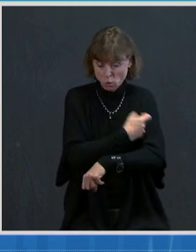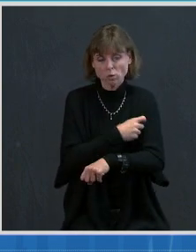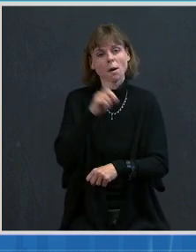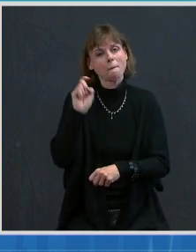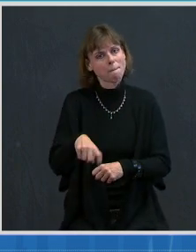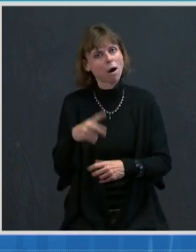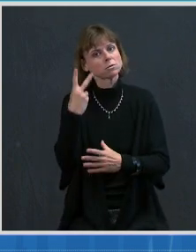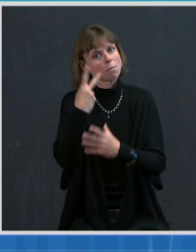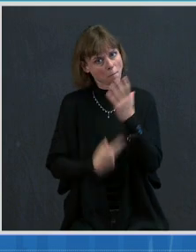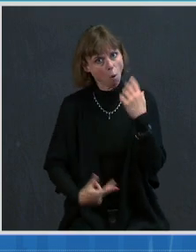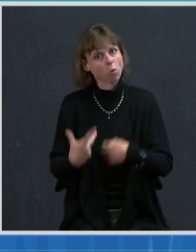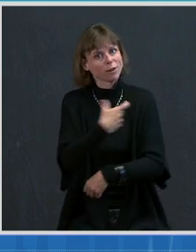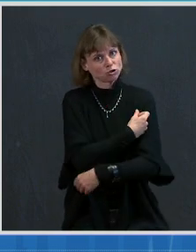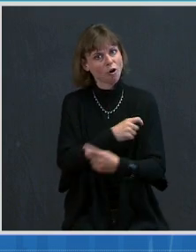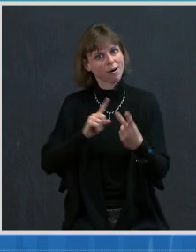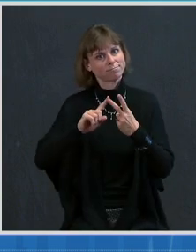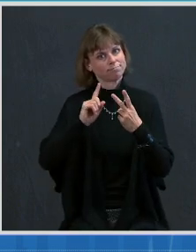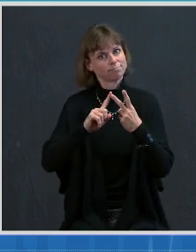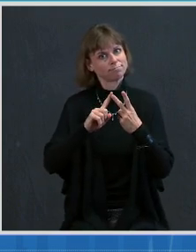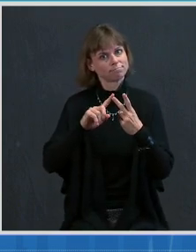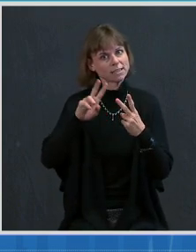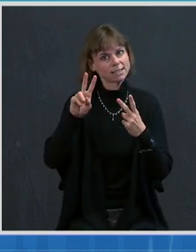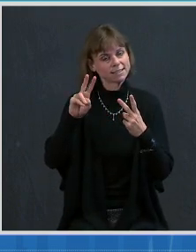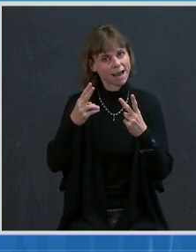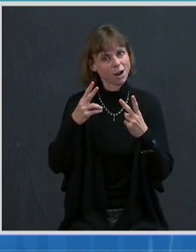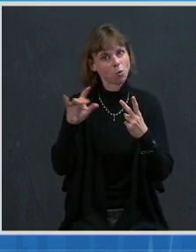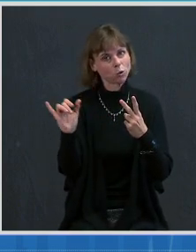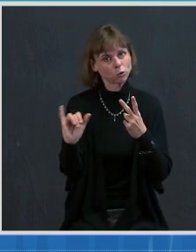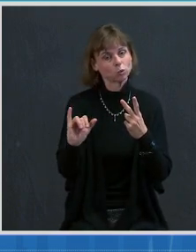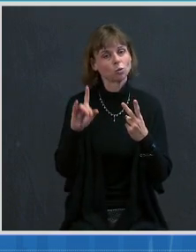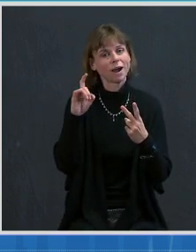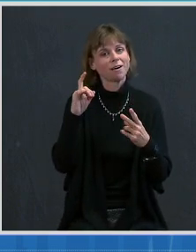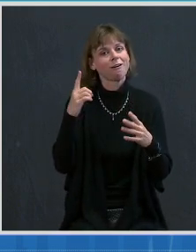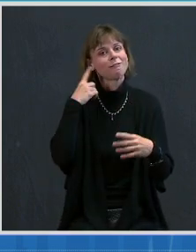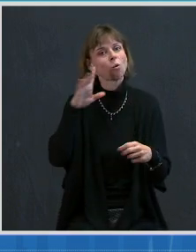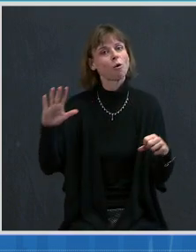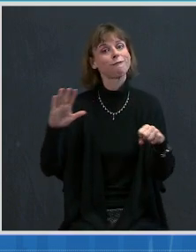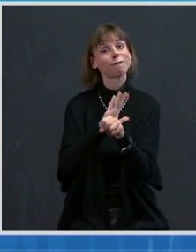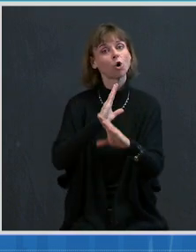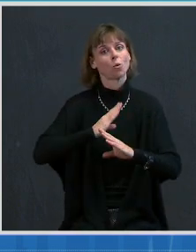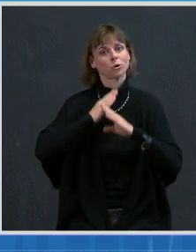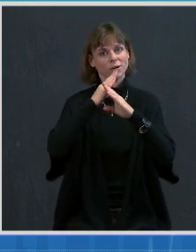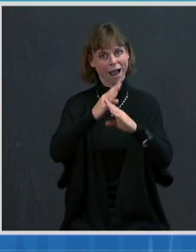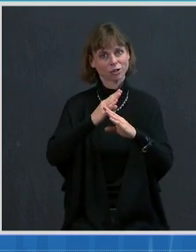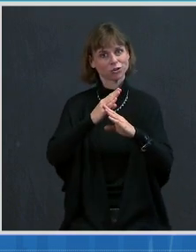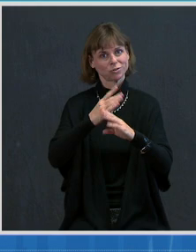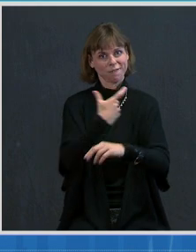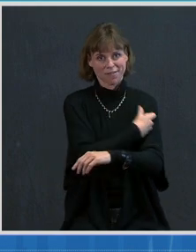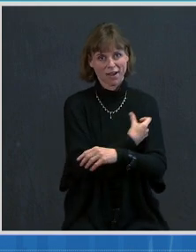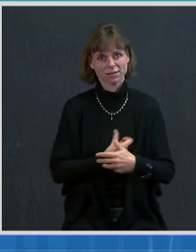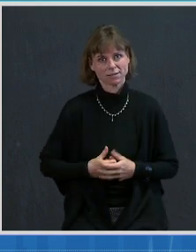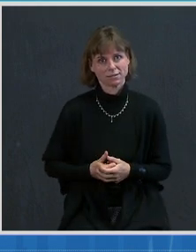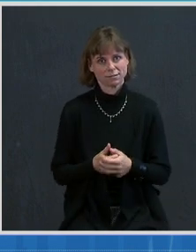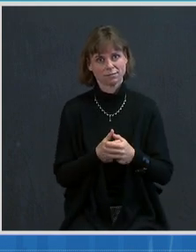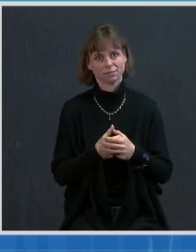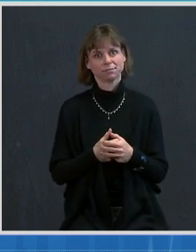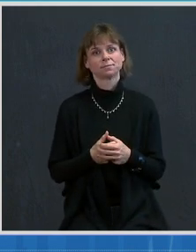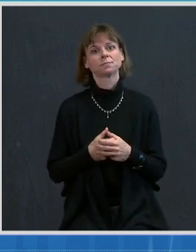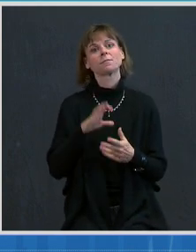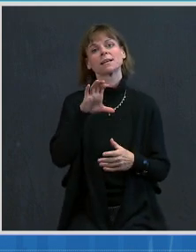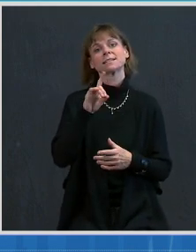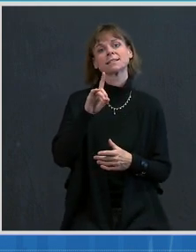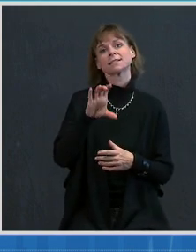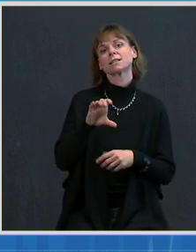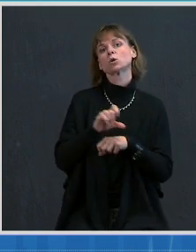full protection of these vaccine offers. This vaccine offers. CDC is working across the government and with state and local partners